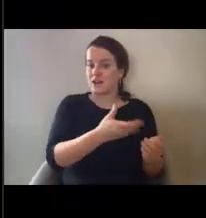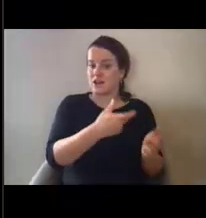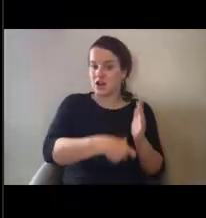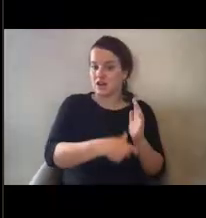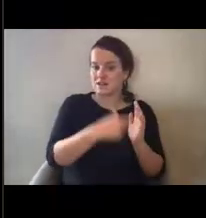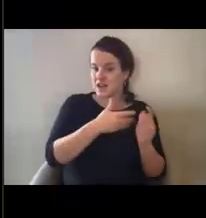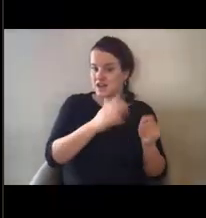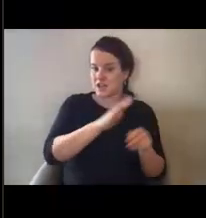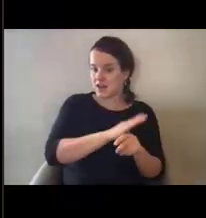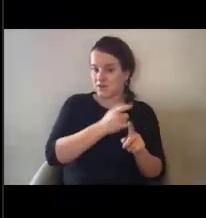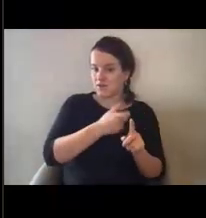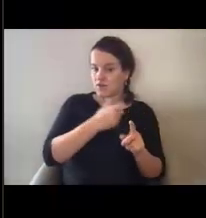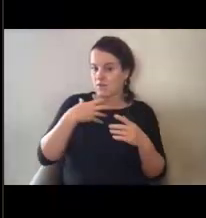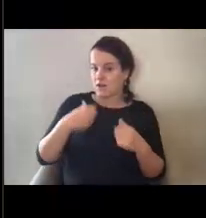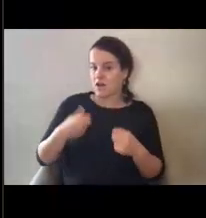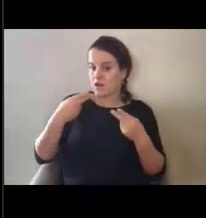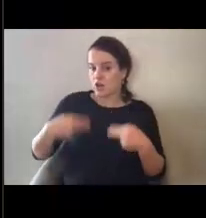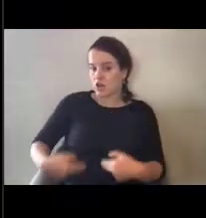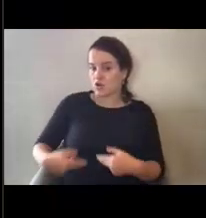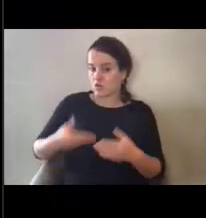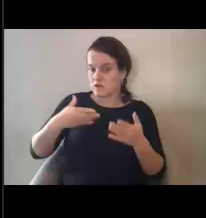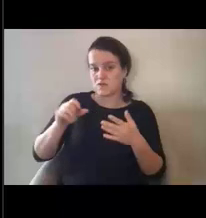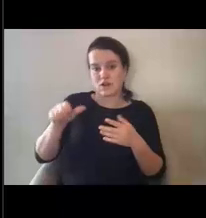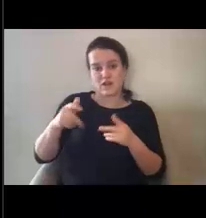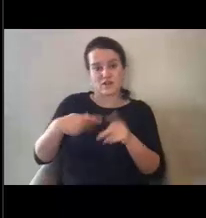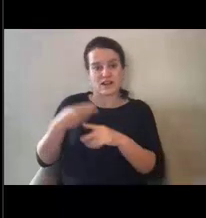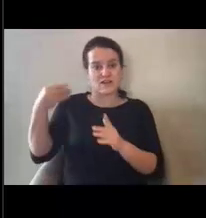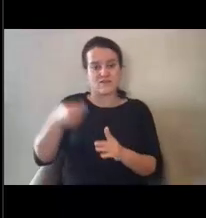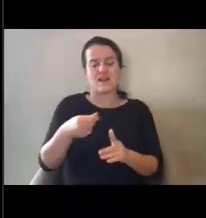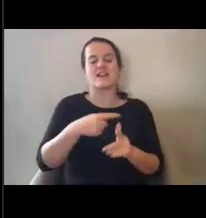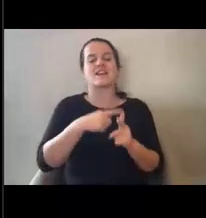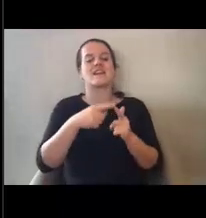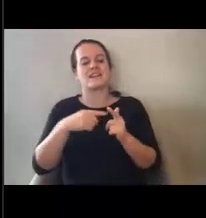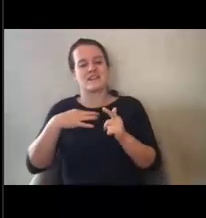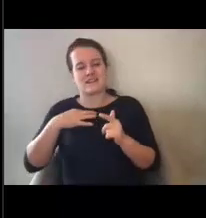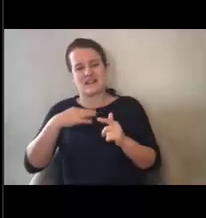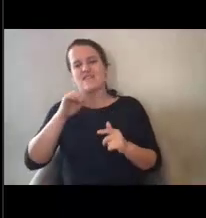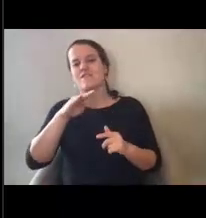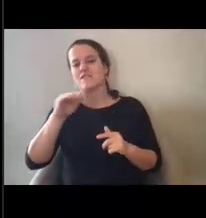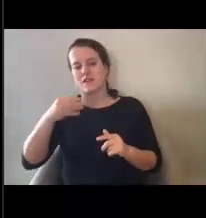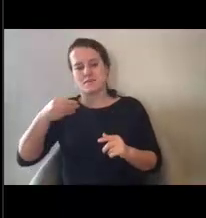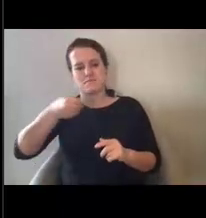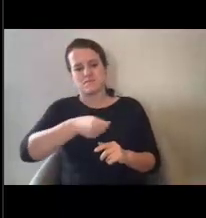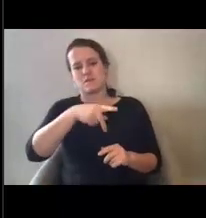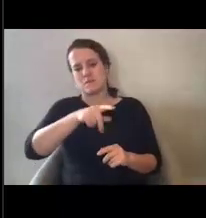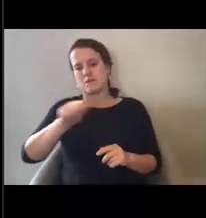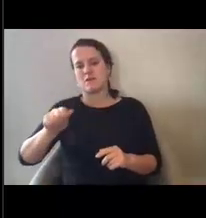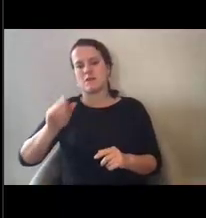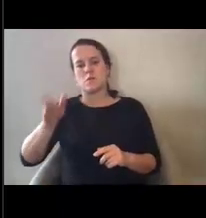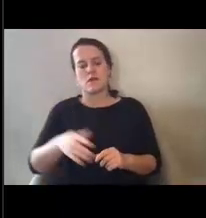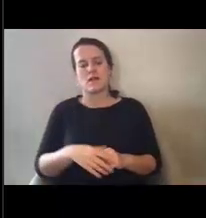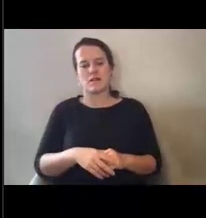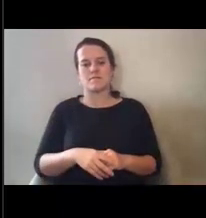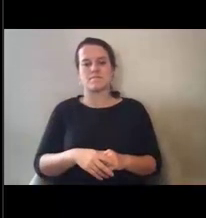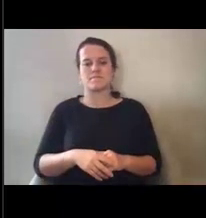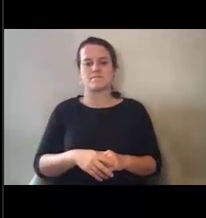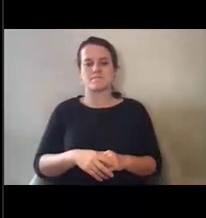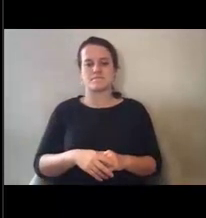Health and Human Services or any other funding source, those costs would be eligible under public assistance. Next slide.